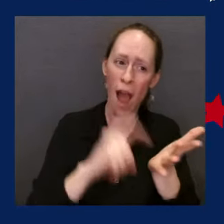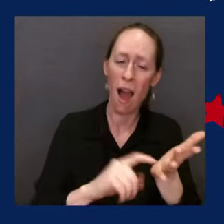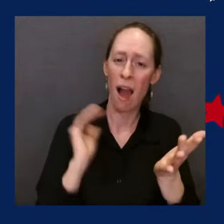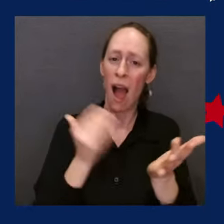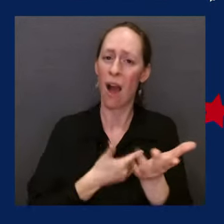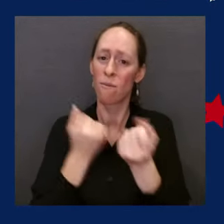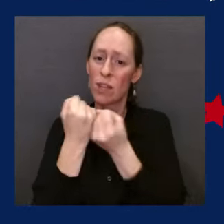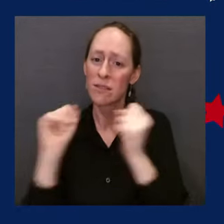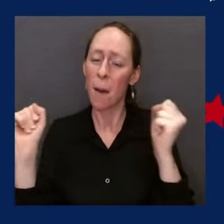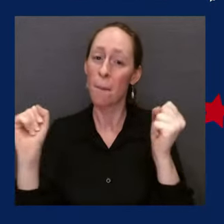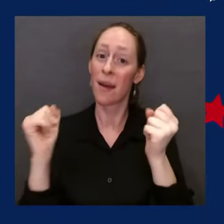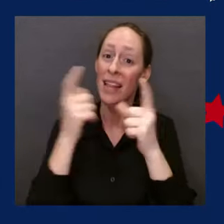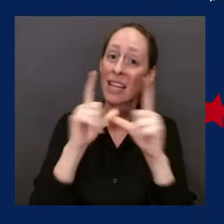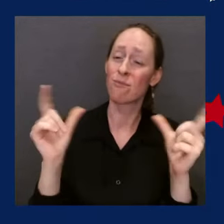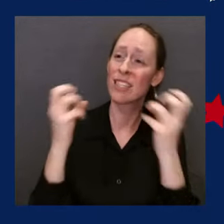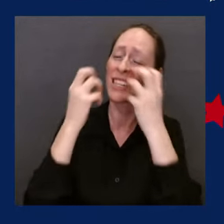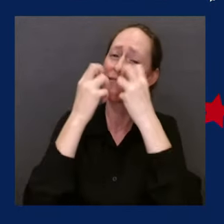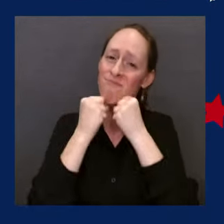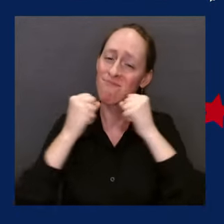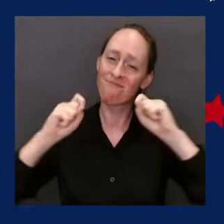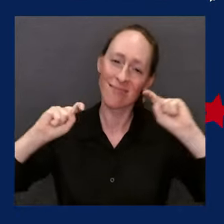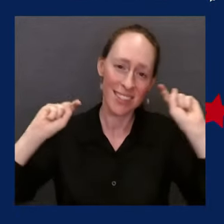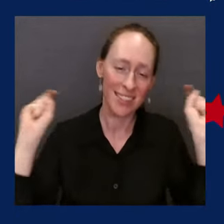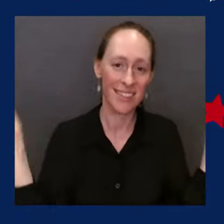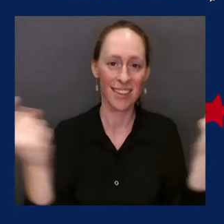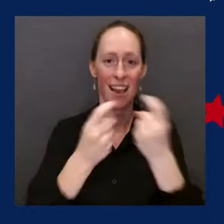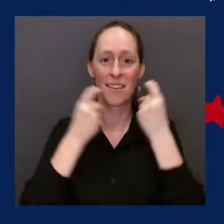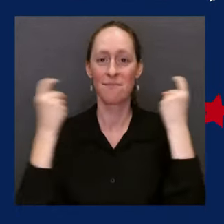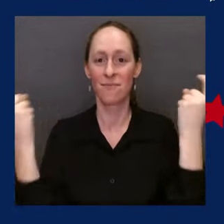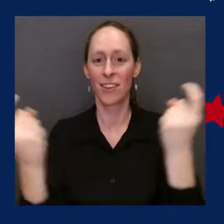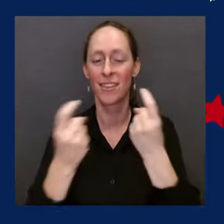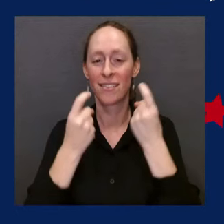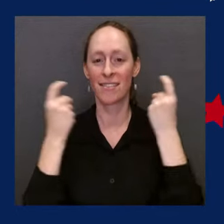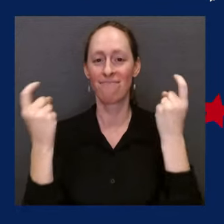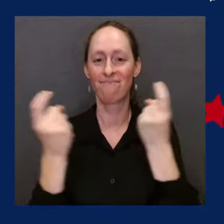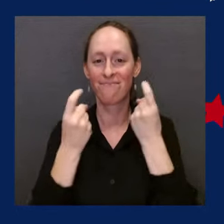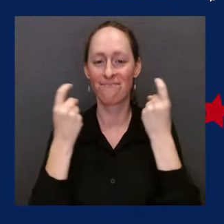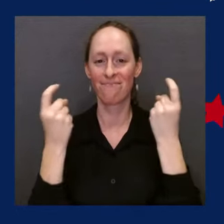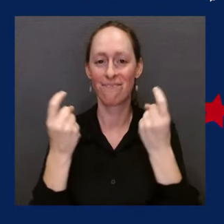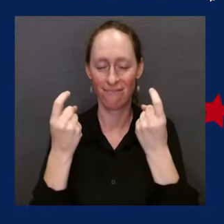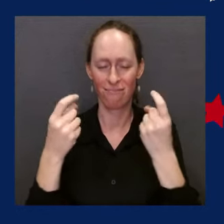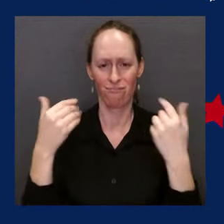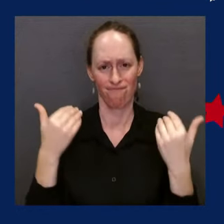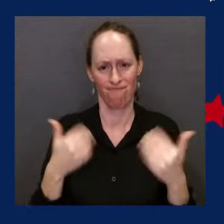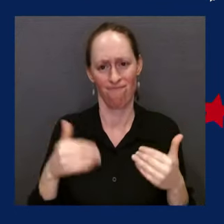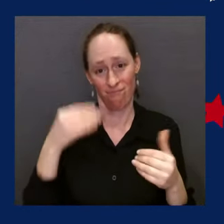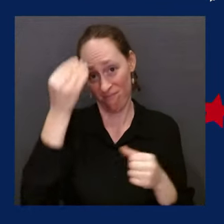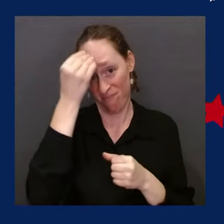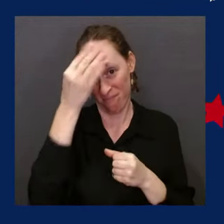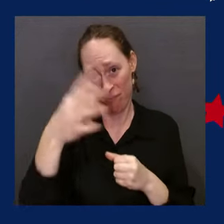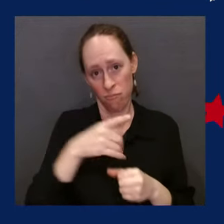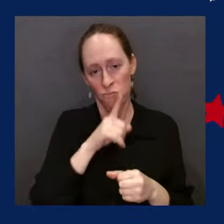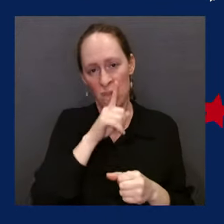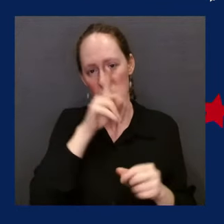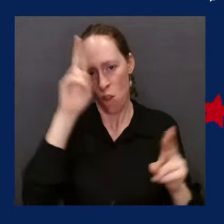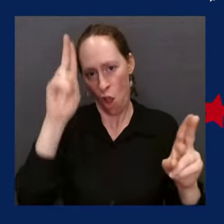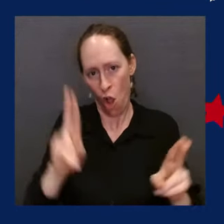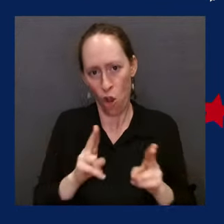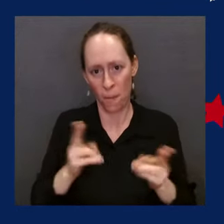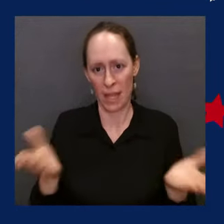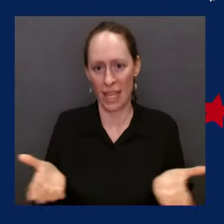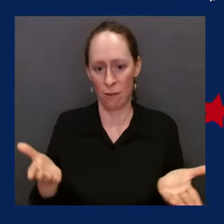I are honored to spend the day with so many military families. You represent a link in a chain of honor